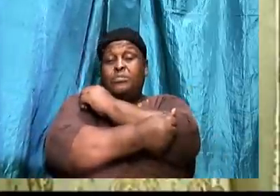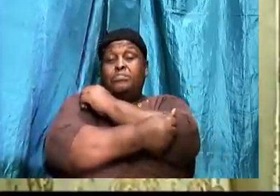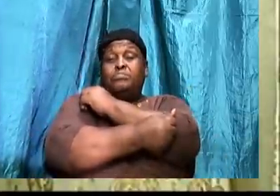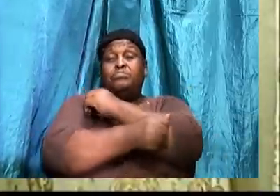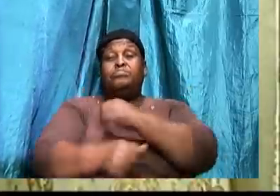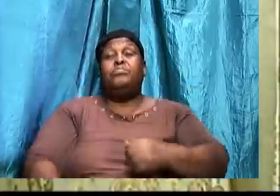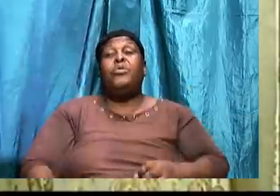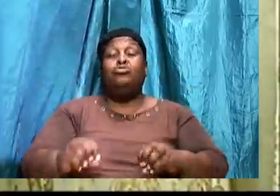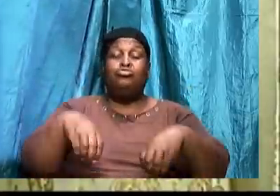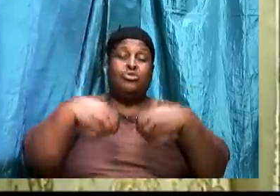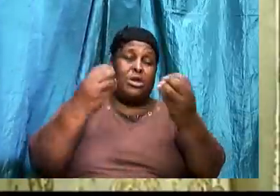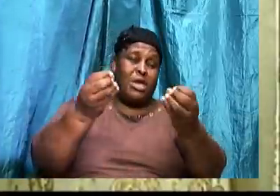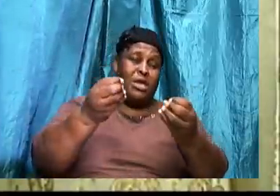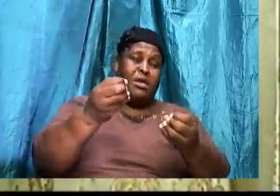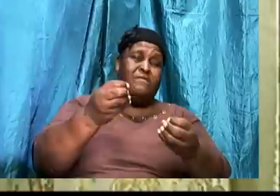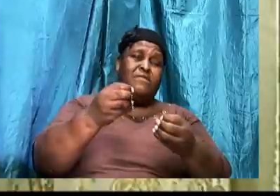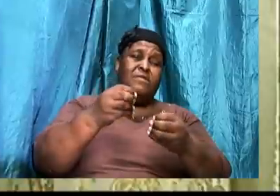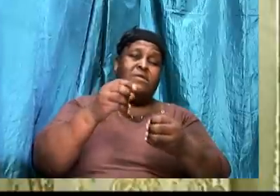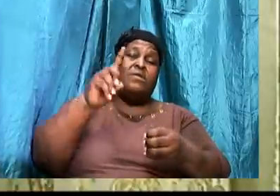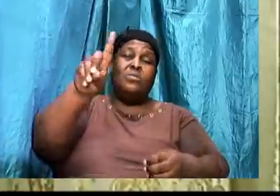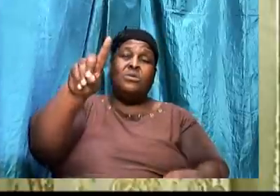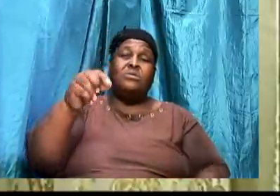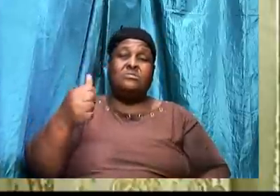To give. Tide.